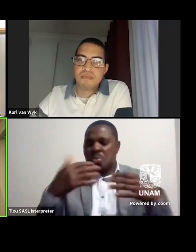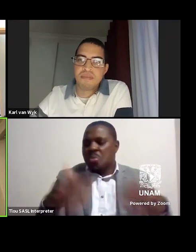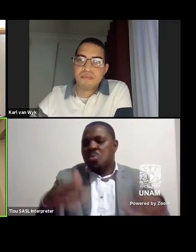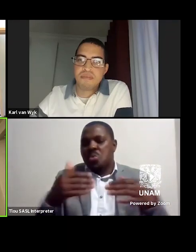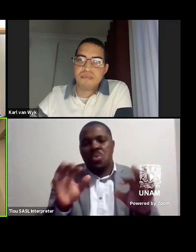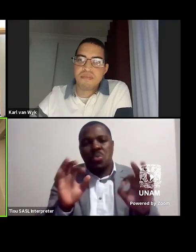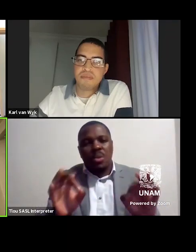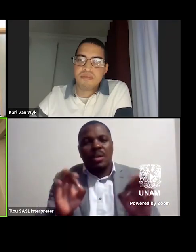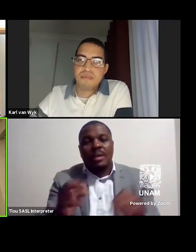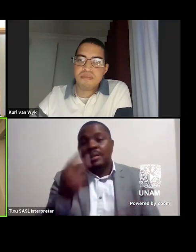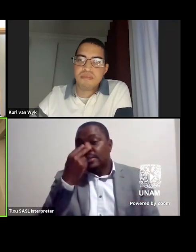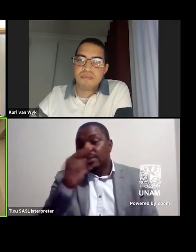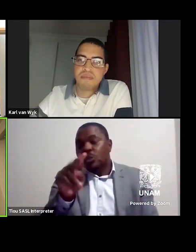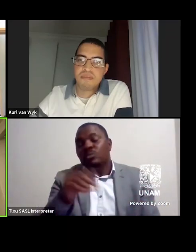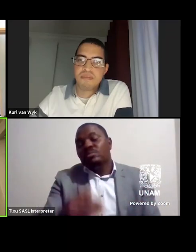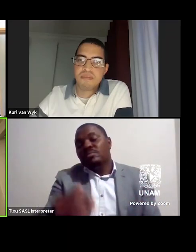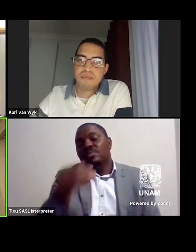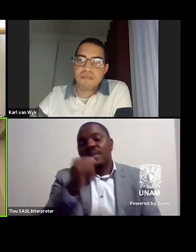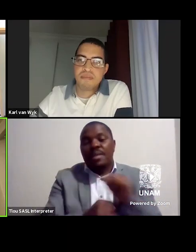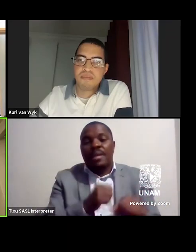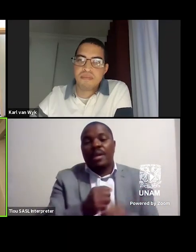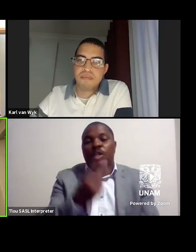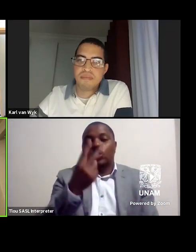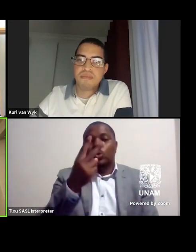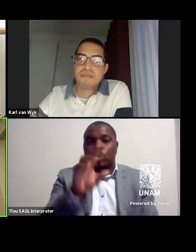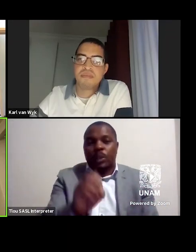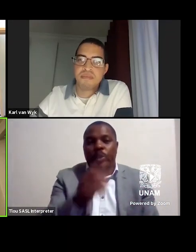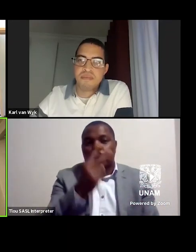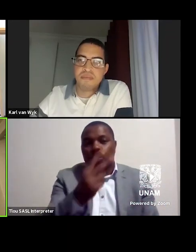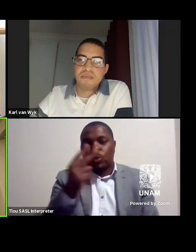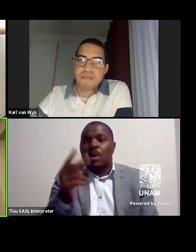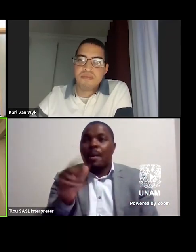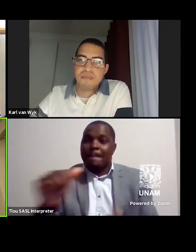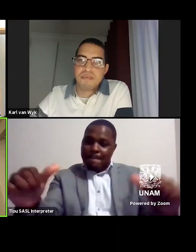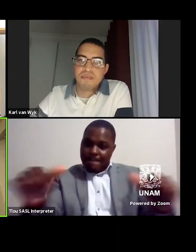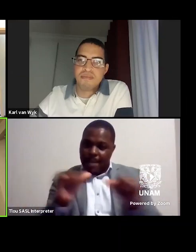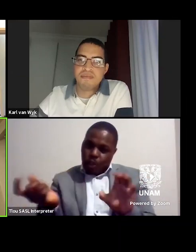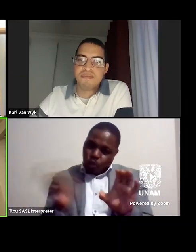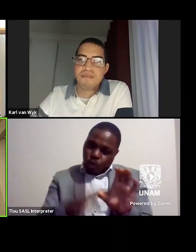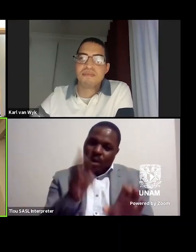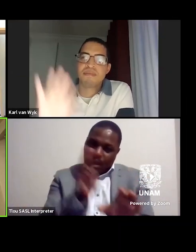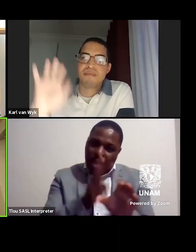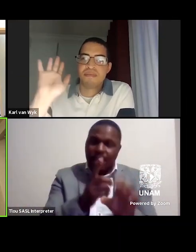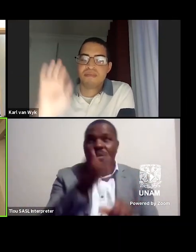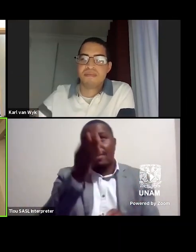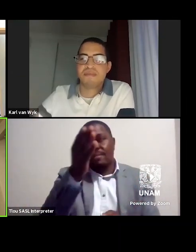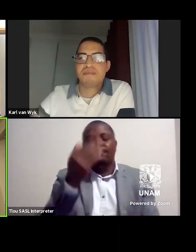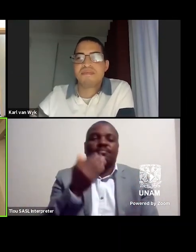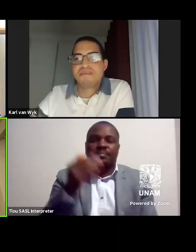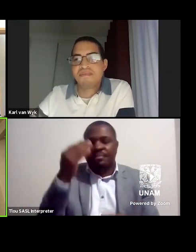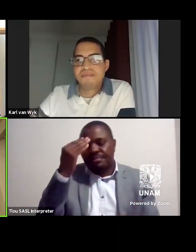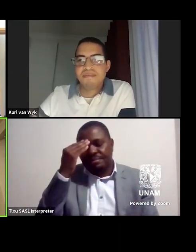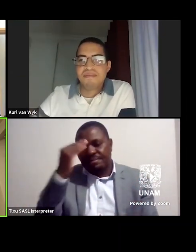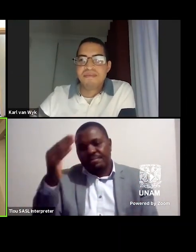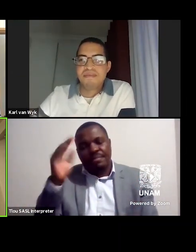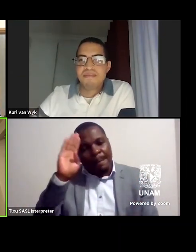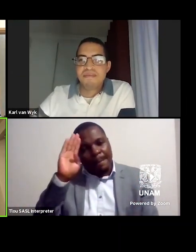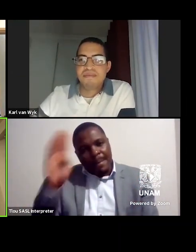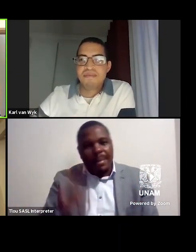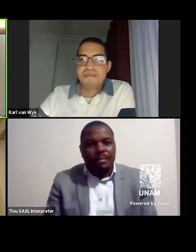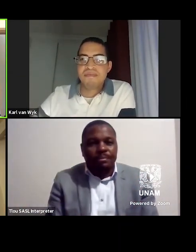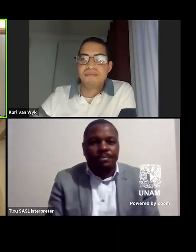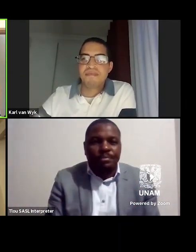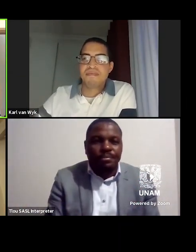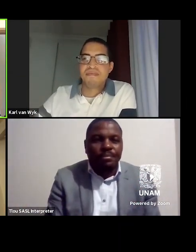in 2022 uh come back and join us then good night and thank you again thank